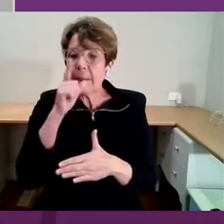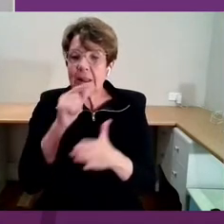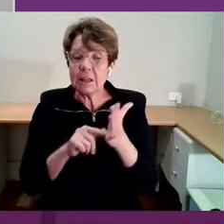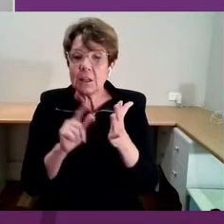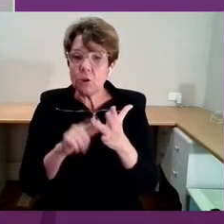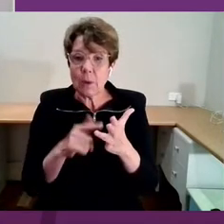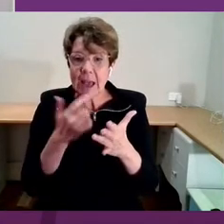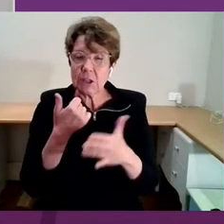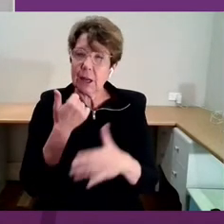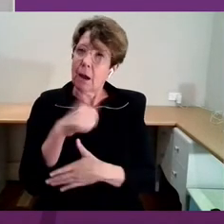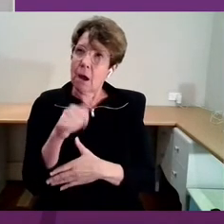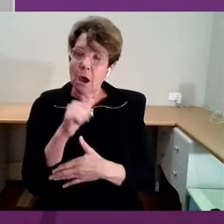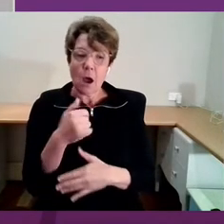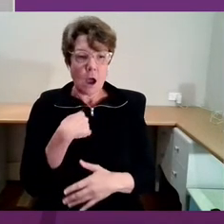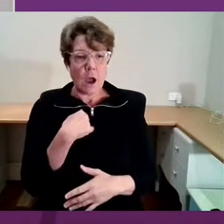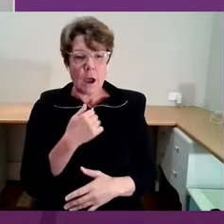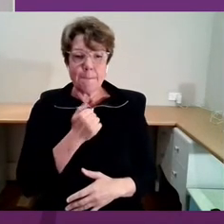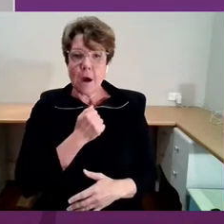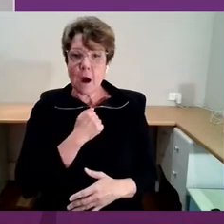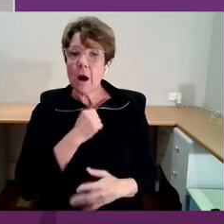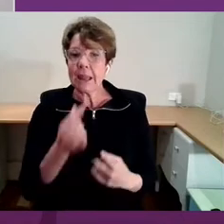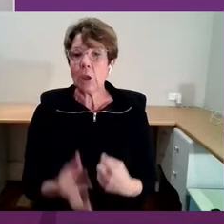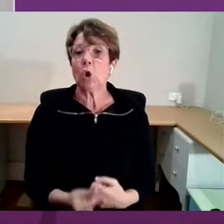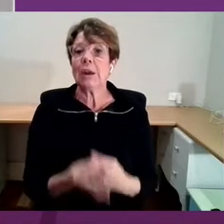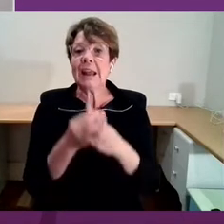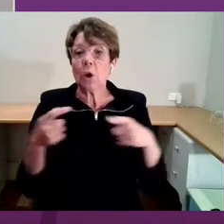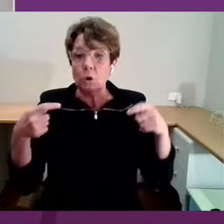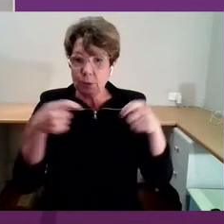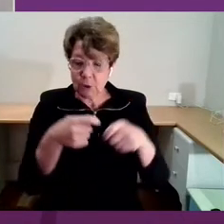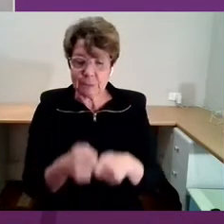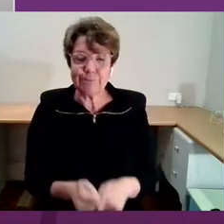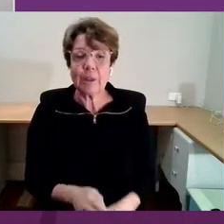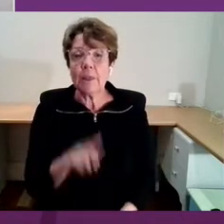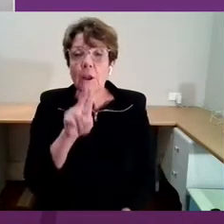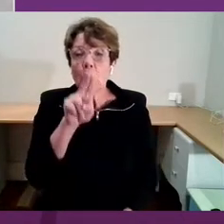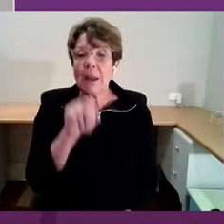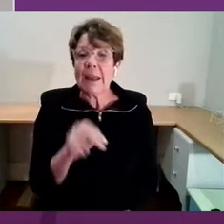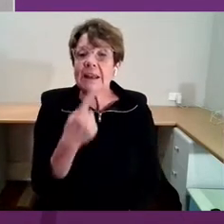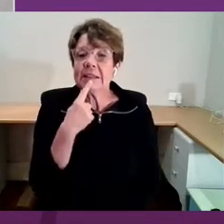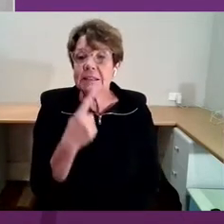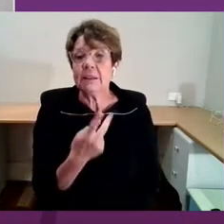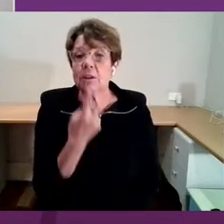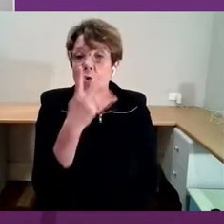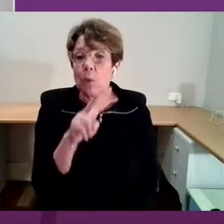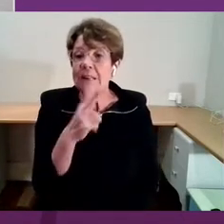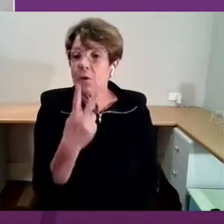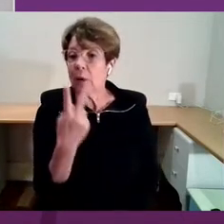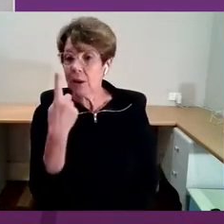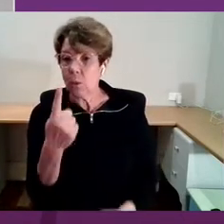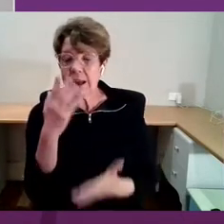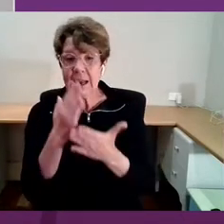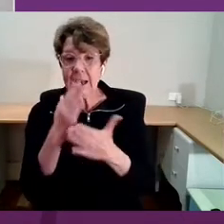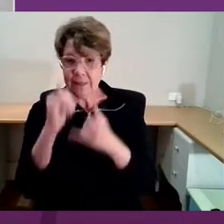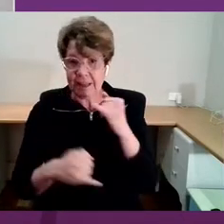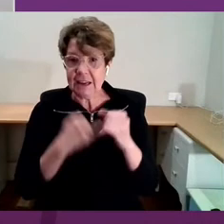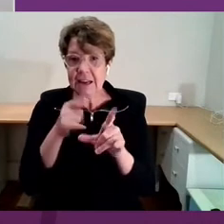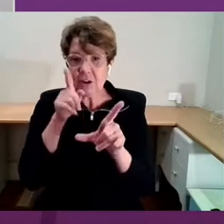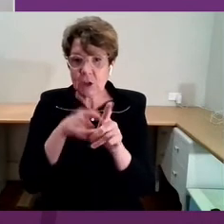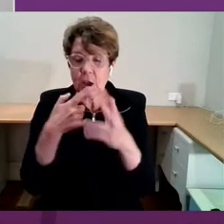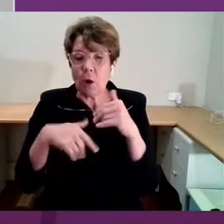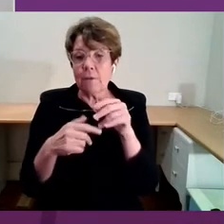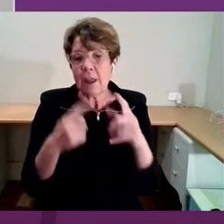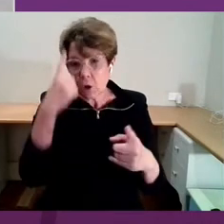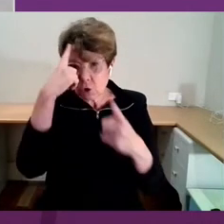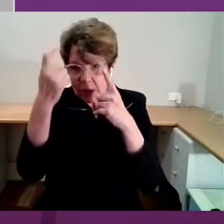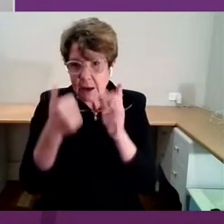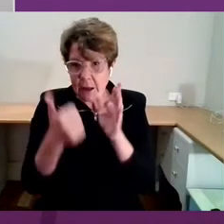contribution. The United Nations has declared 2021 to be the international year of the creative economy for sustainable